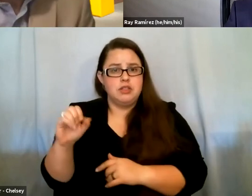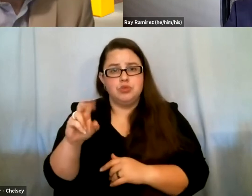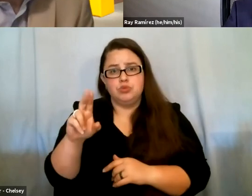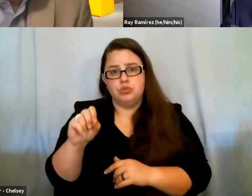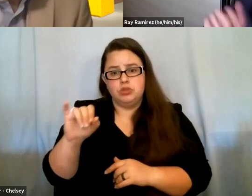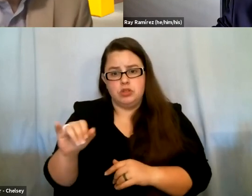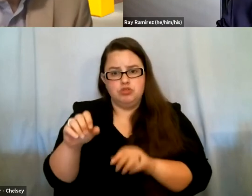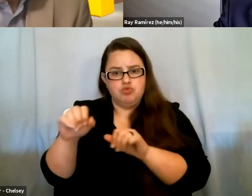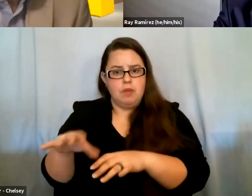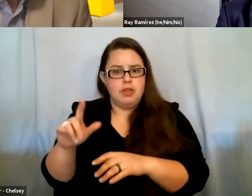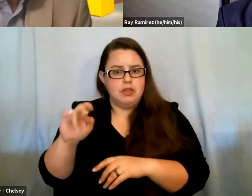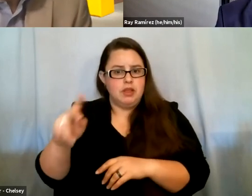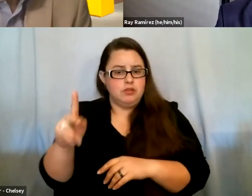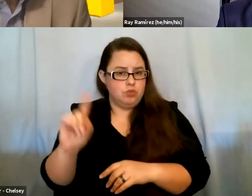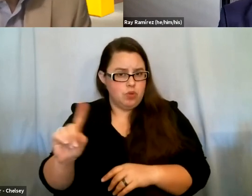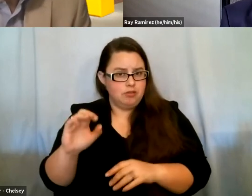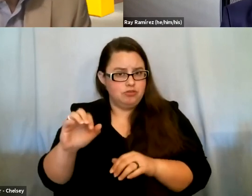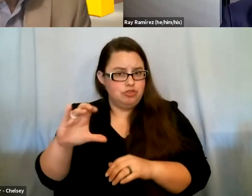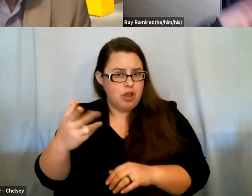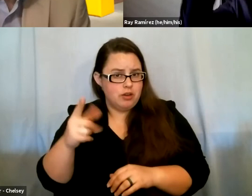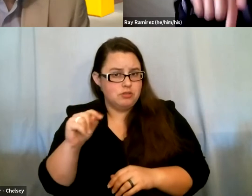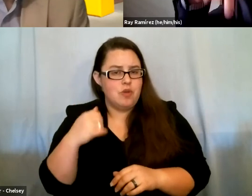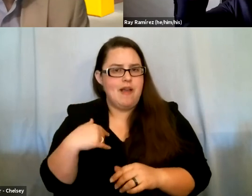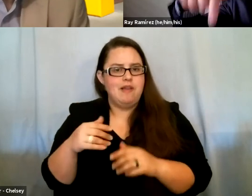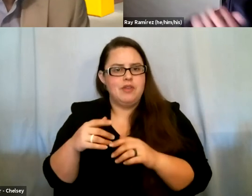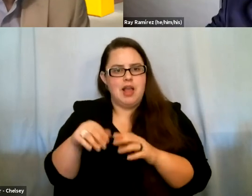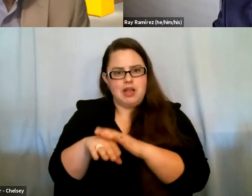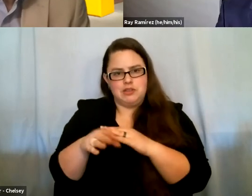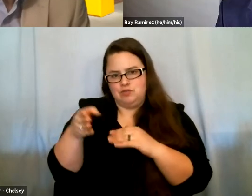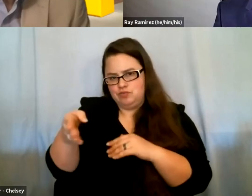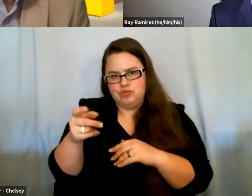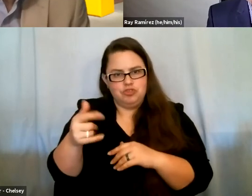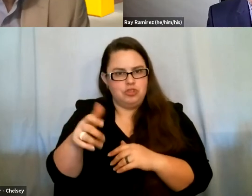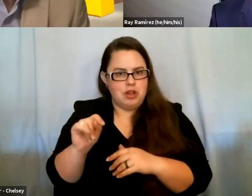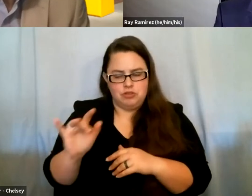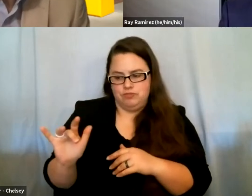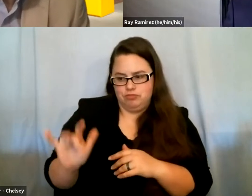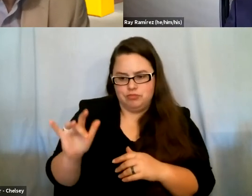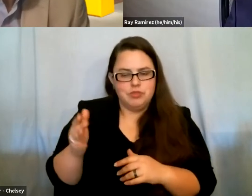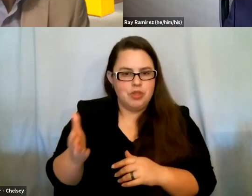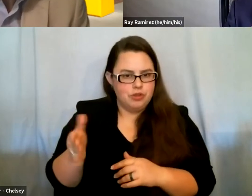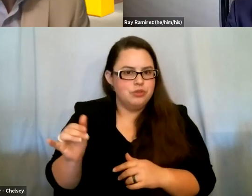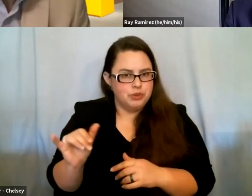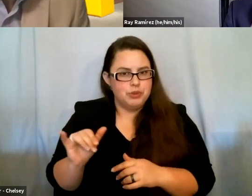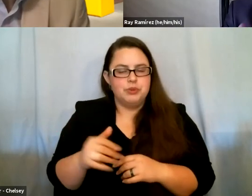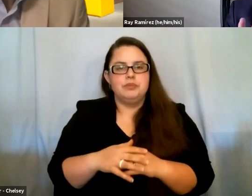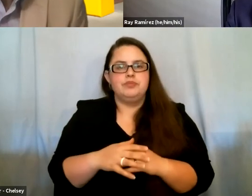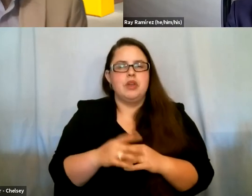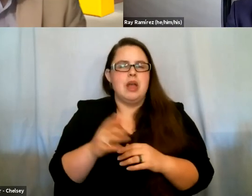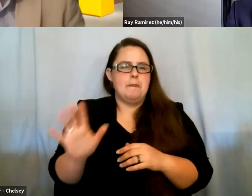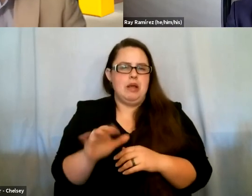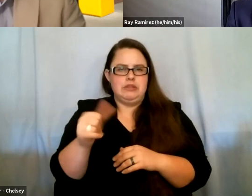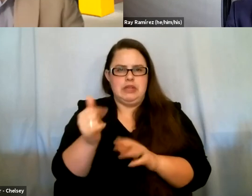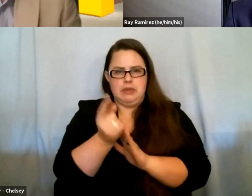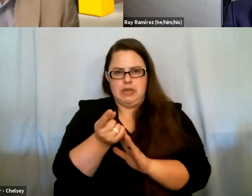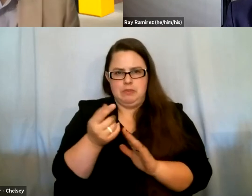for the breakout sessions in the chat, so you have access to the breakout sessions right here in the chat. can just click on them there. So again, about a 10-minute break.